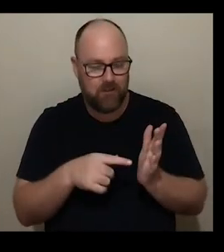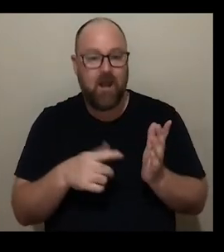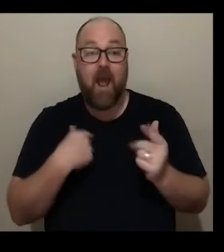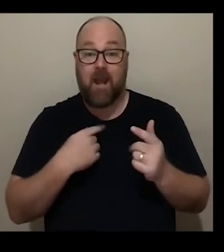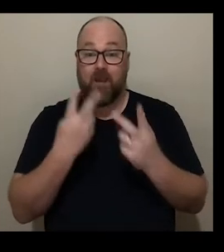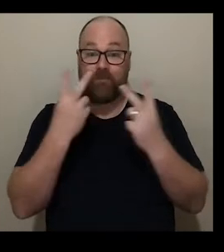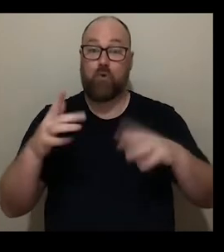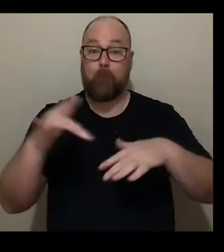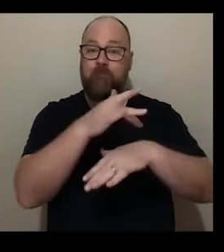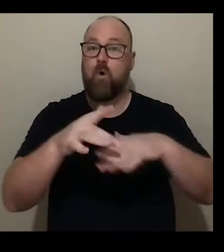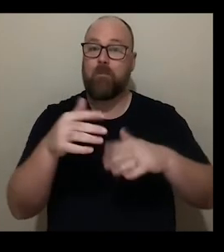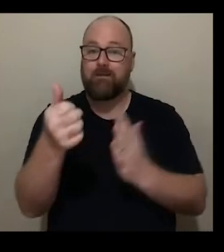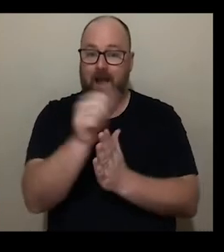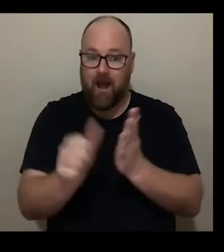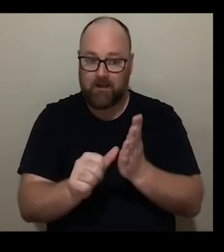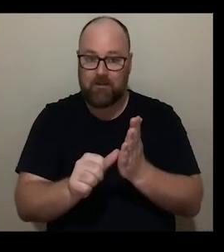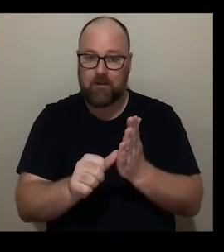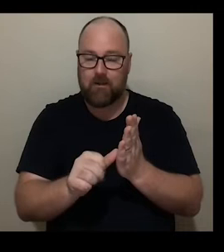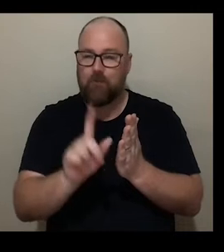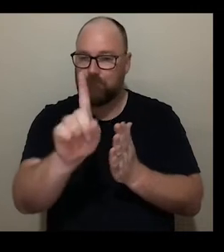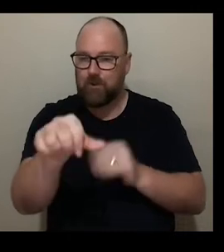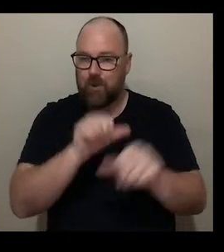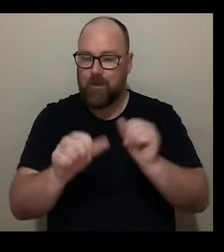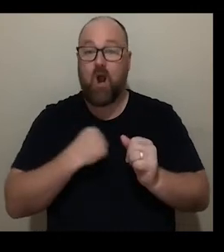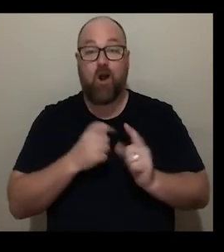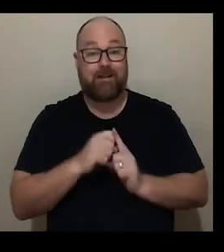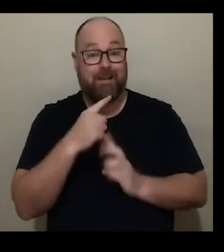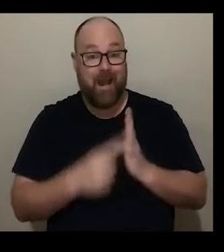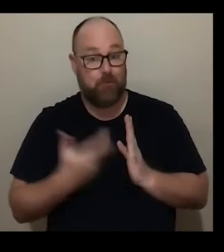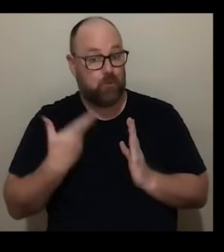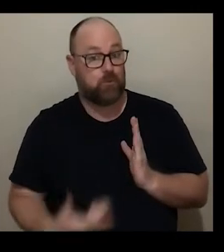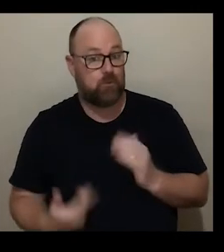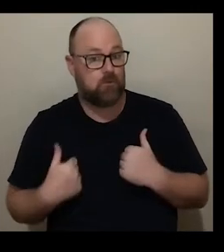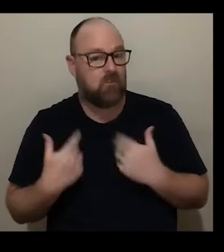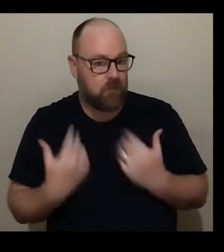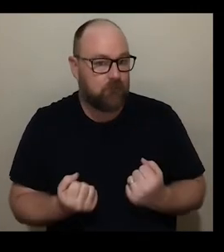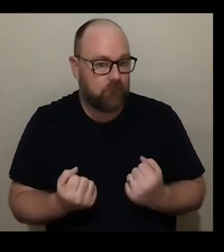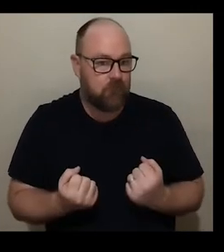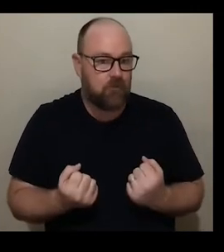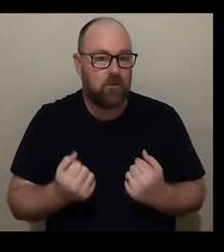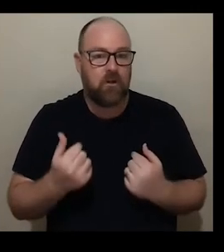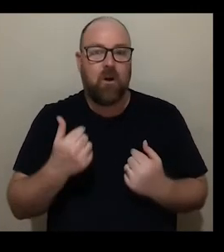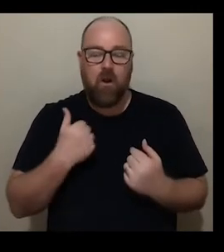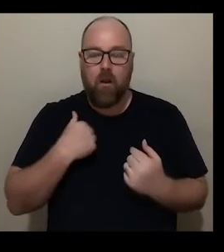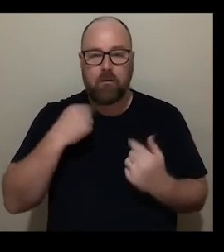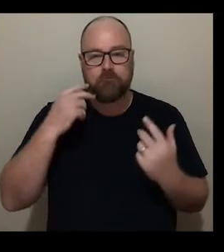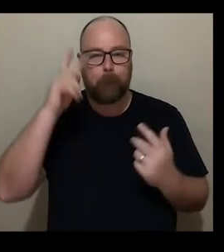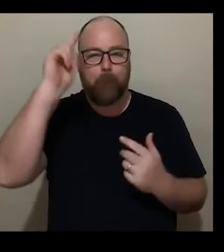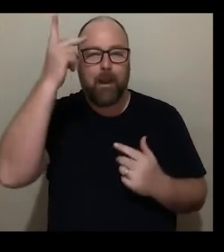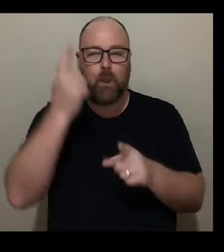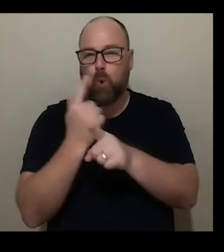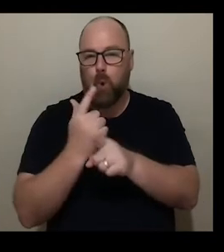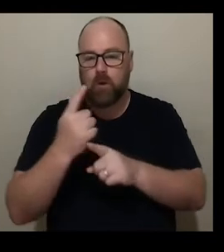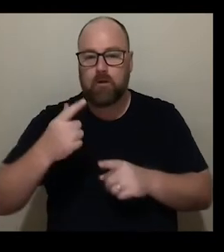and I'm going to rewind that and say I'm a disabled visual and performance artist and I say that in purely political terms